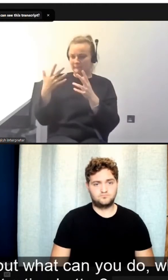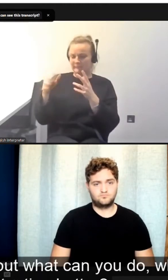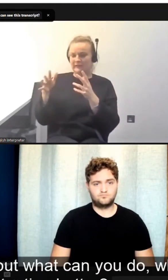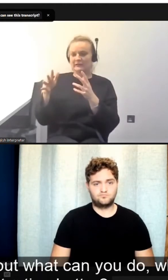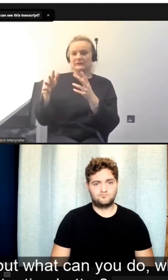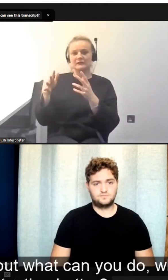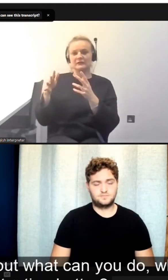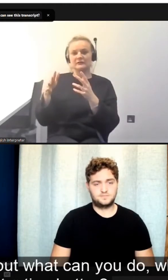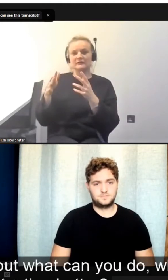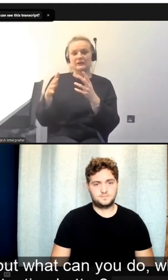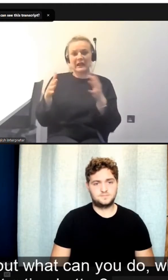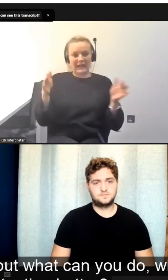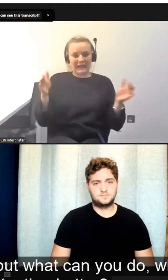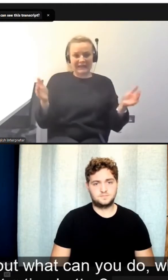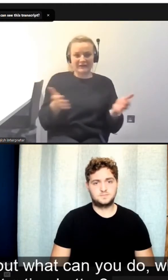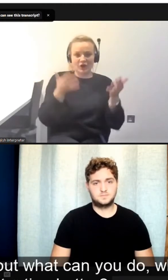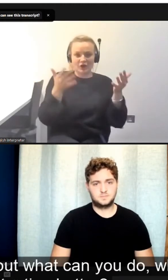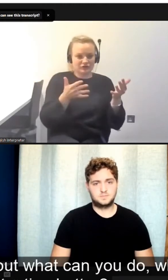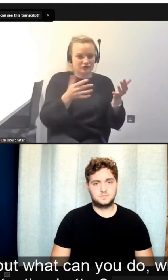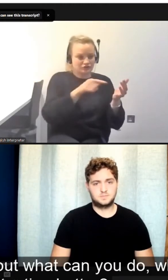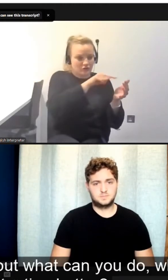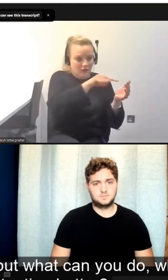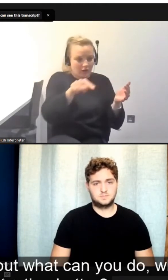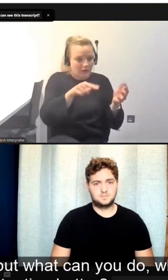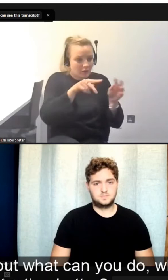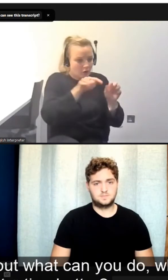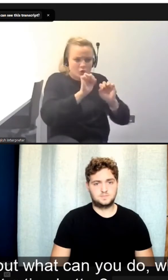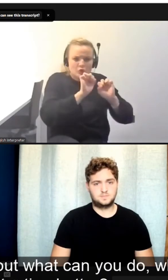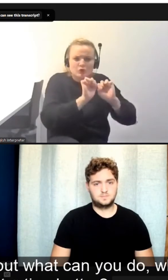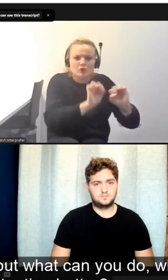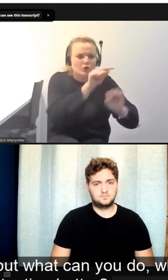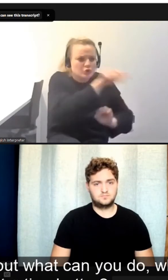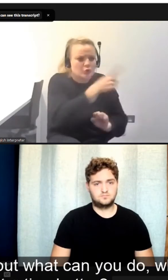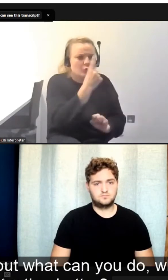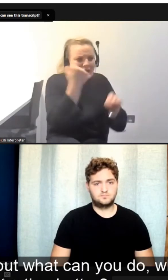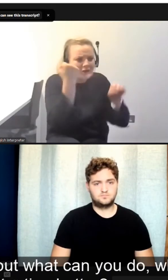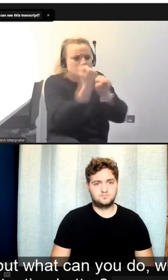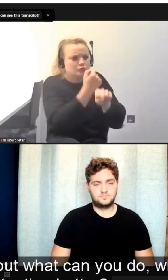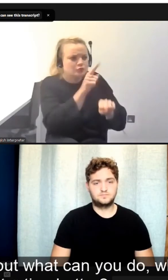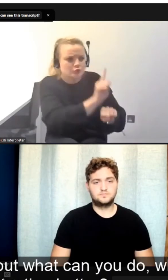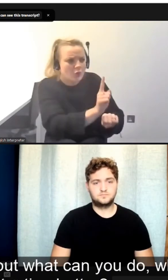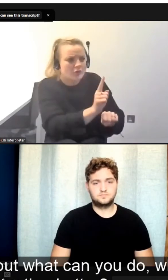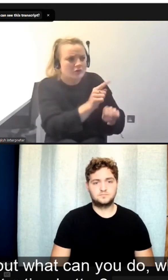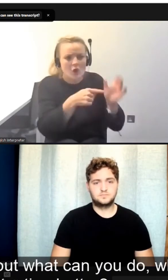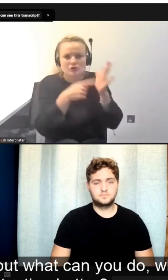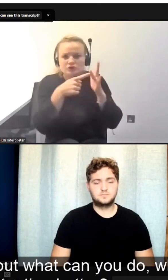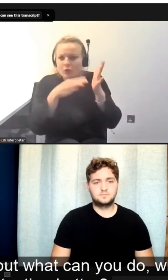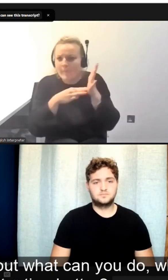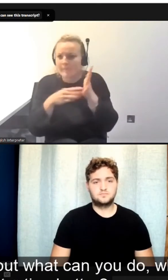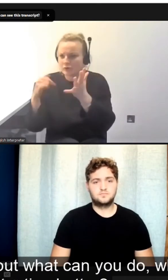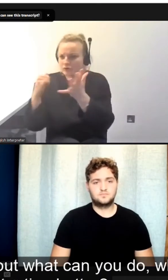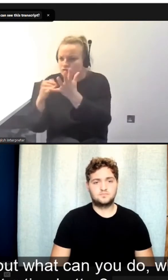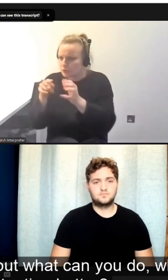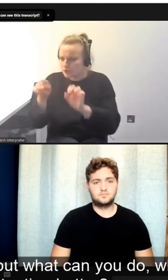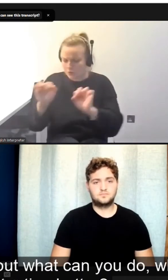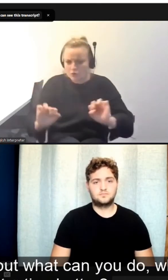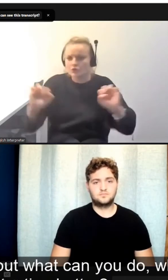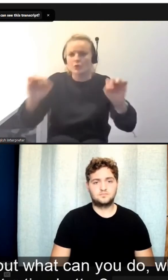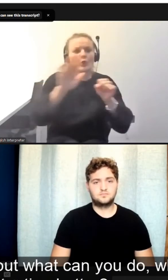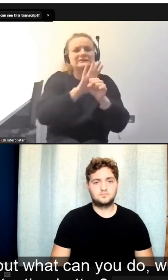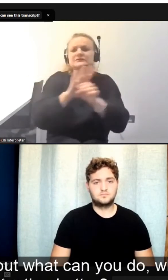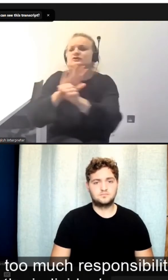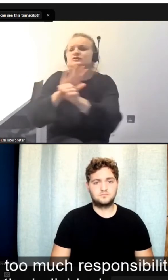the micro level. But what can you do, Tom, what can you do, Stuart, to make your situation